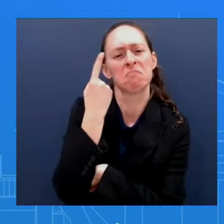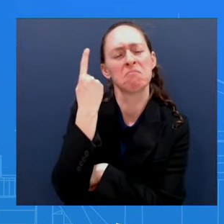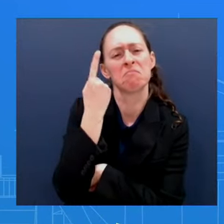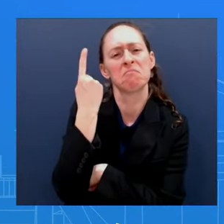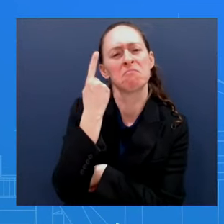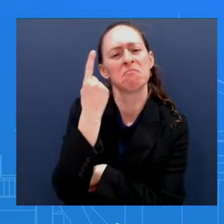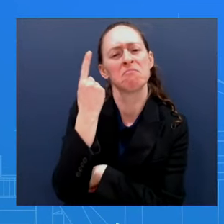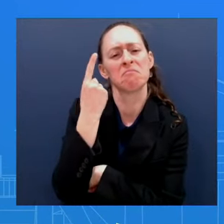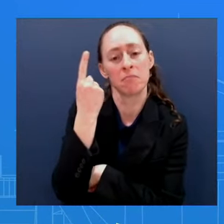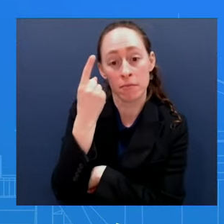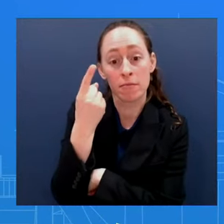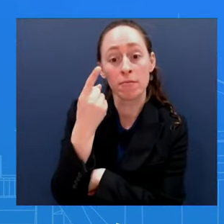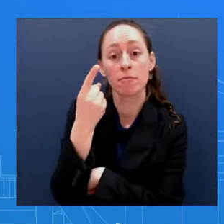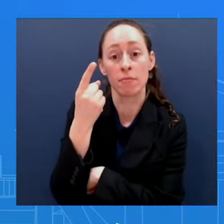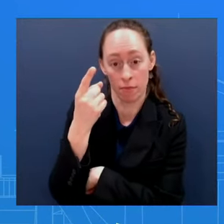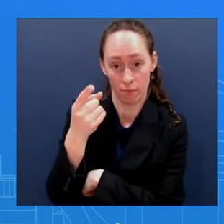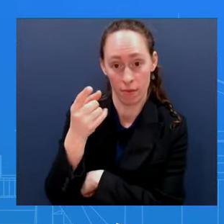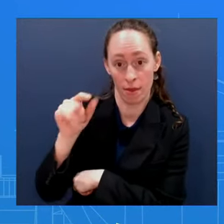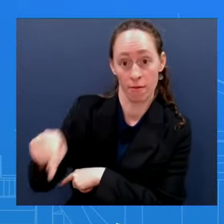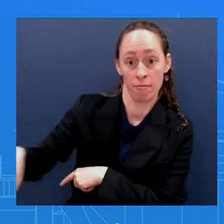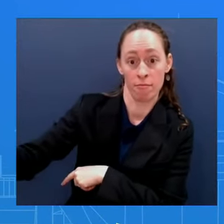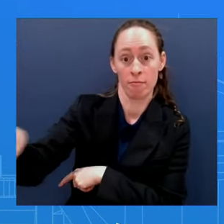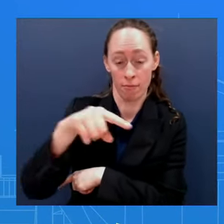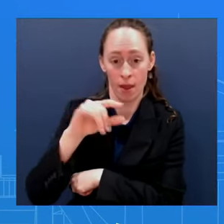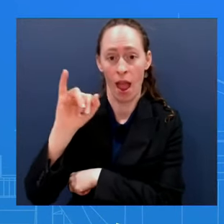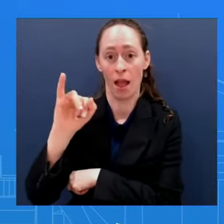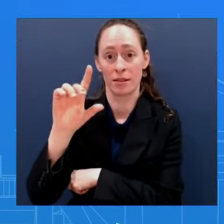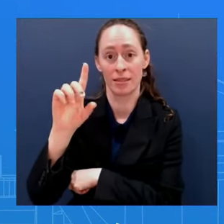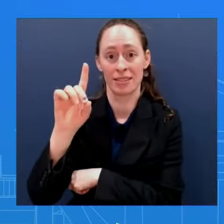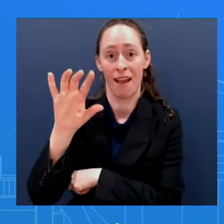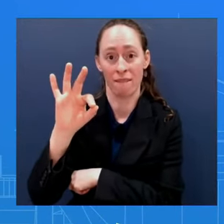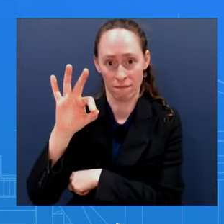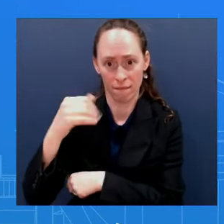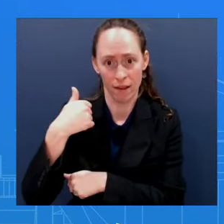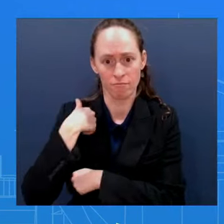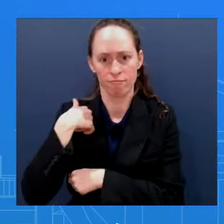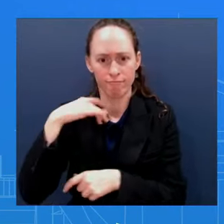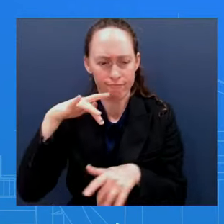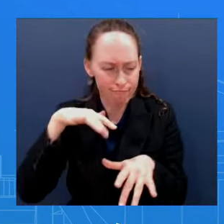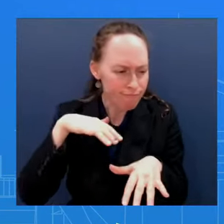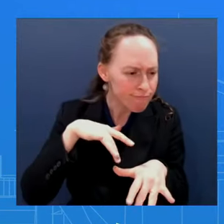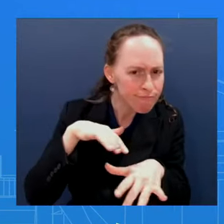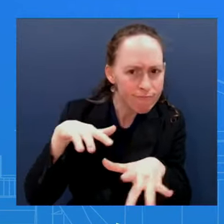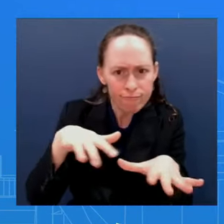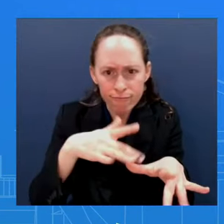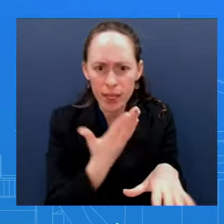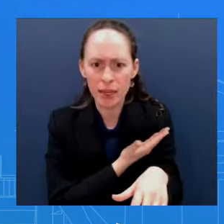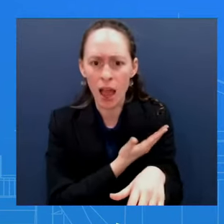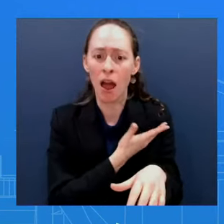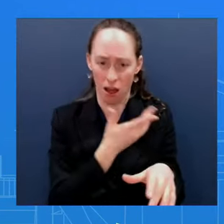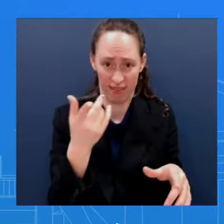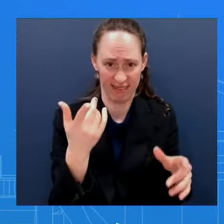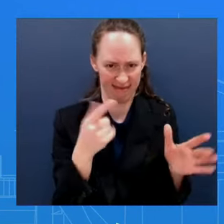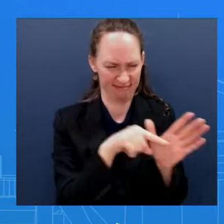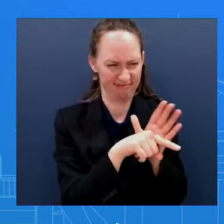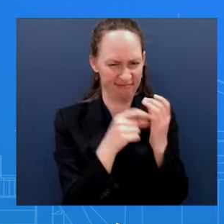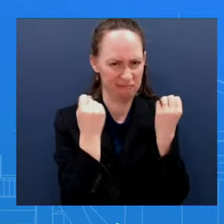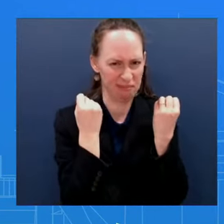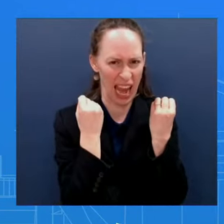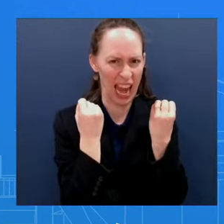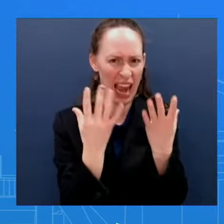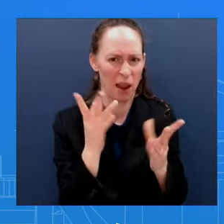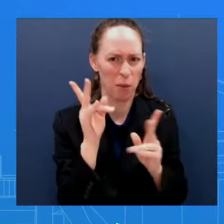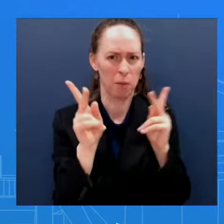a hundred Palestinians Including women and children Also Egypt threatened to withdraw from the Camp David agreement If Israel